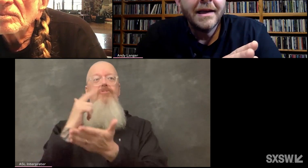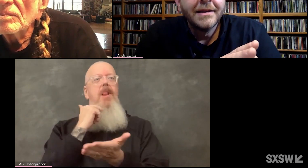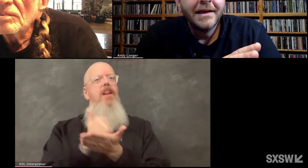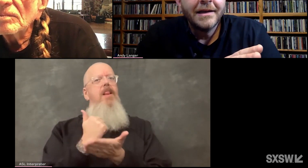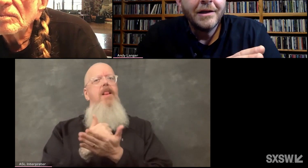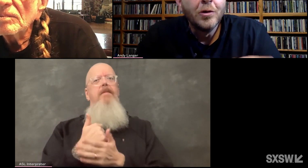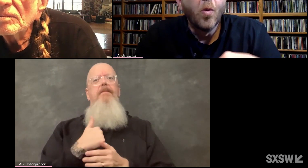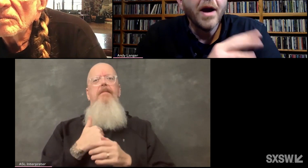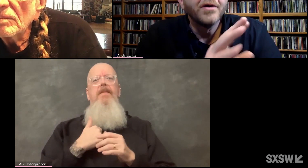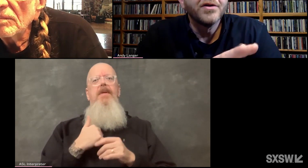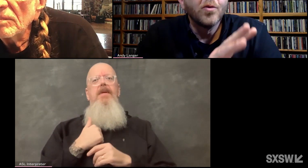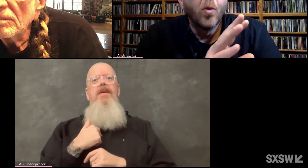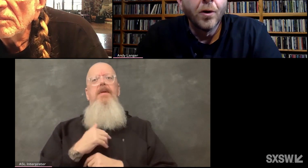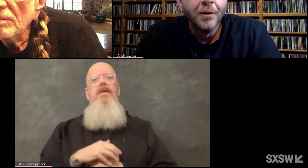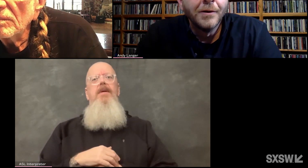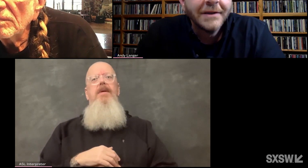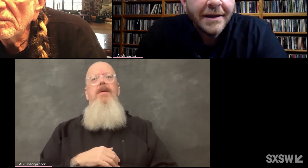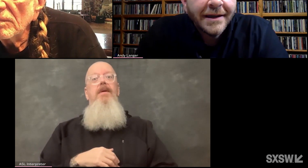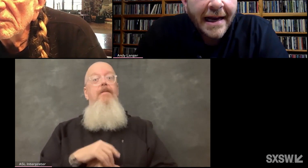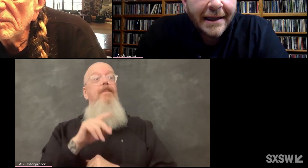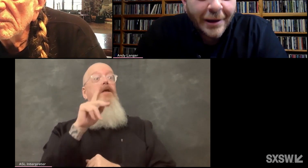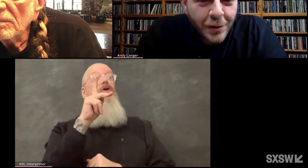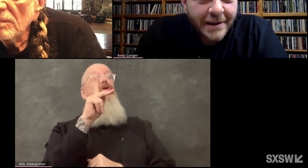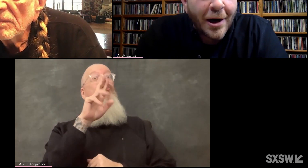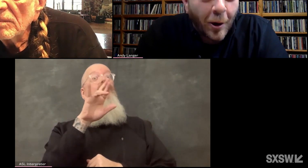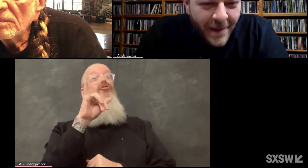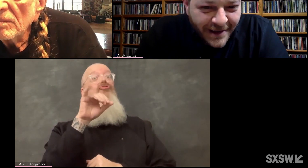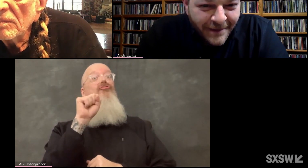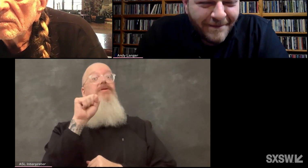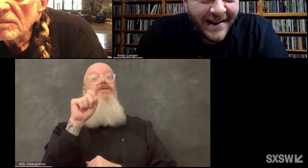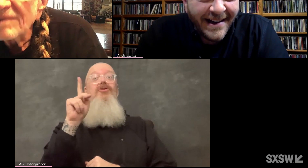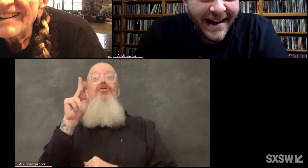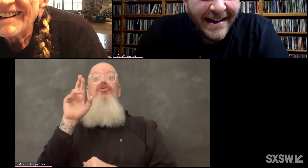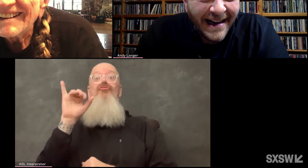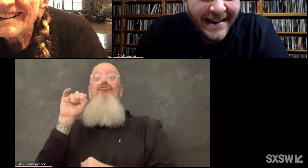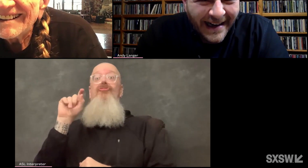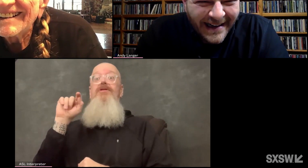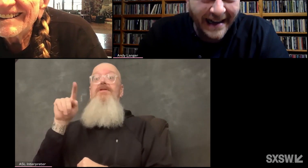once said that you wear the world like a loose garment.